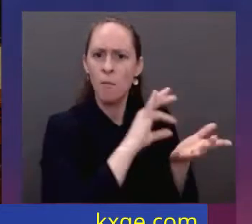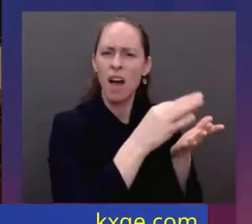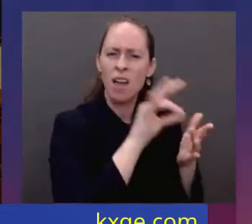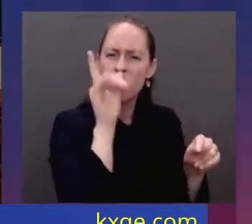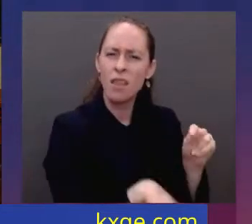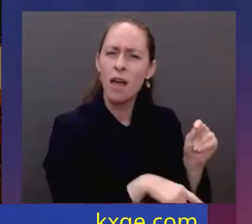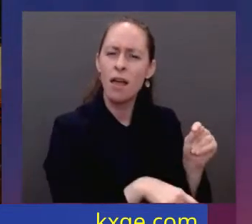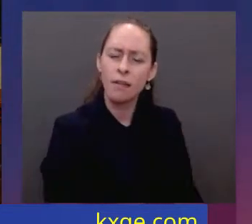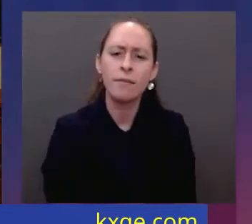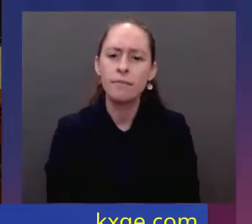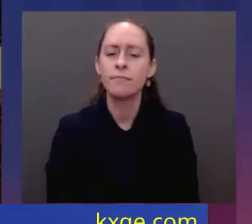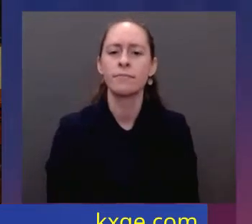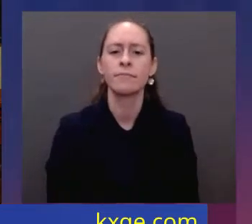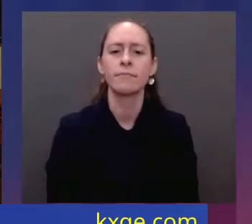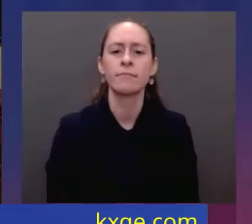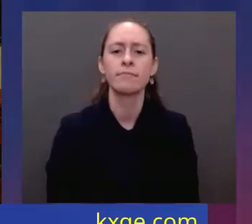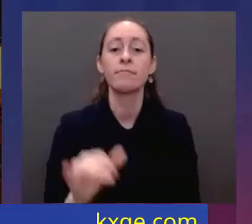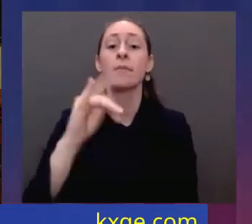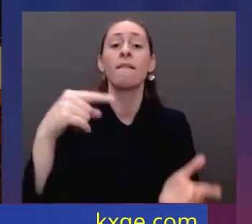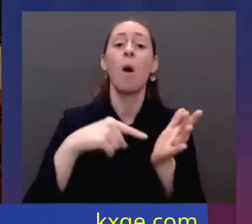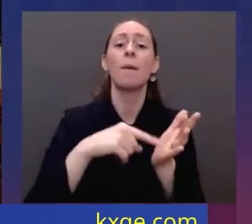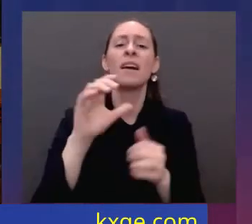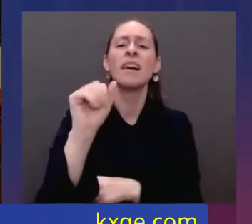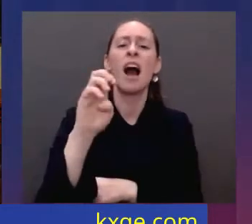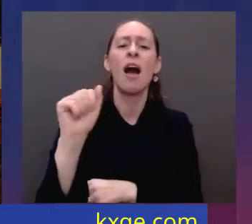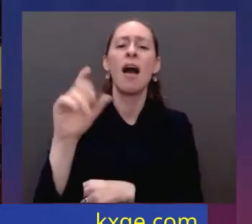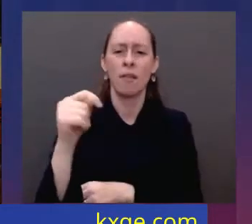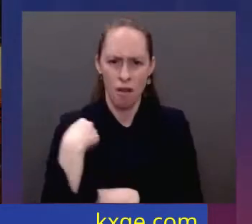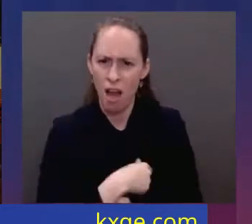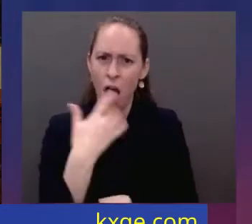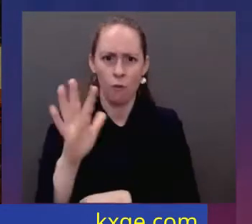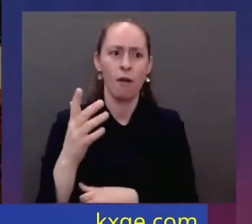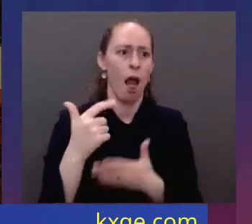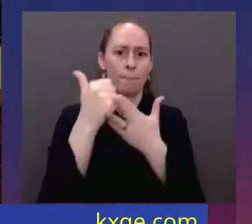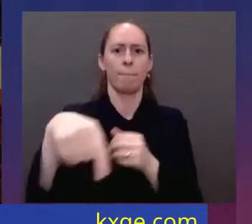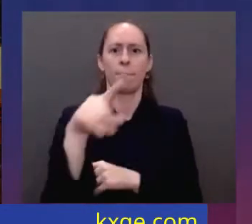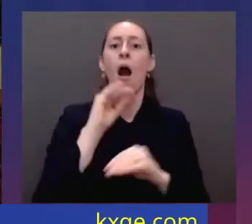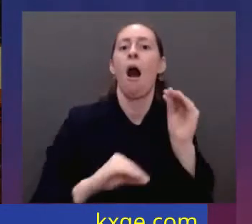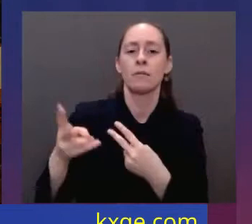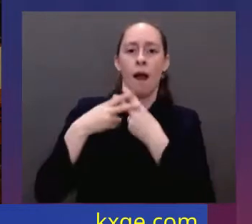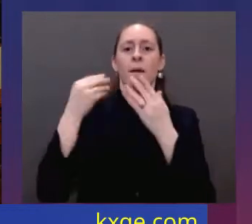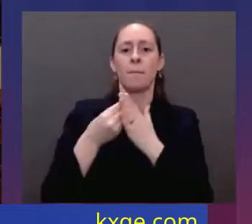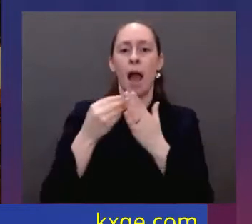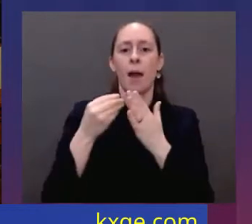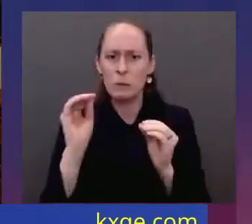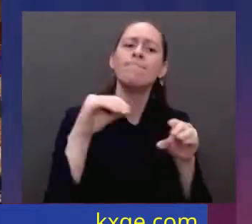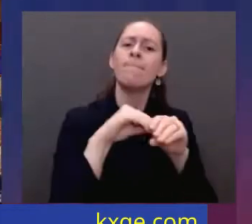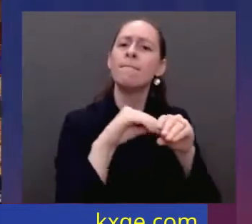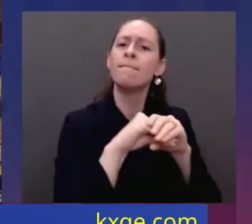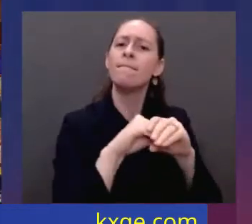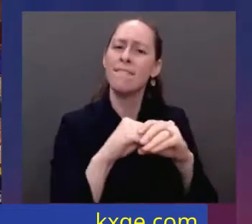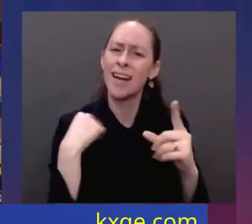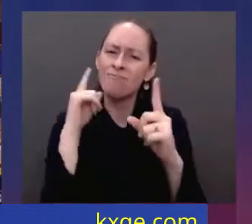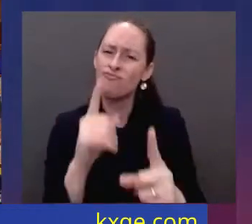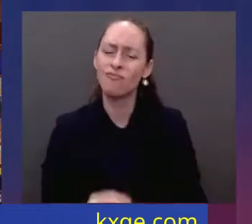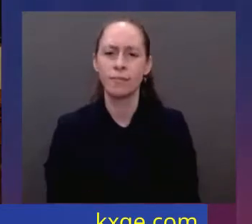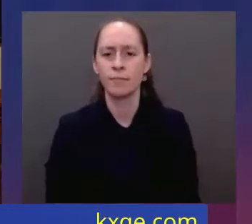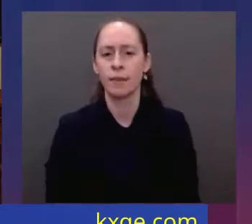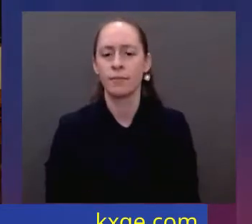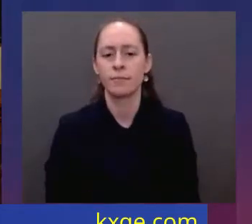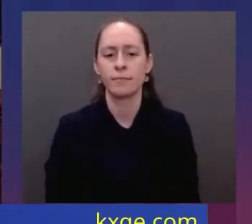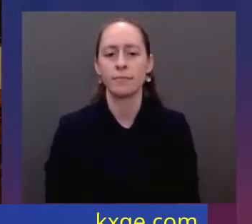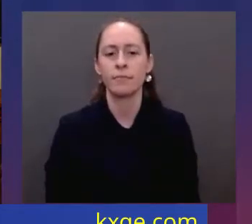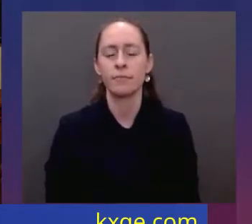plans to save them $2,400 a year on their health premiums. Let's close the coverage gap and make these savings permanent. And second, let's cut energy costs for